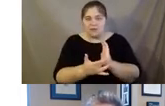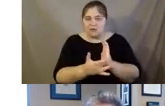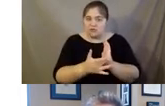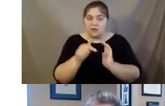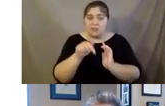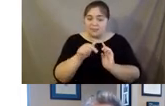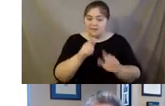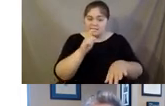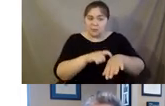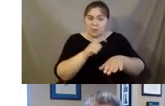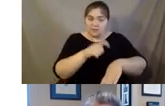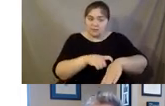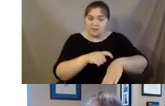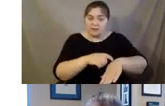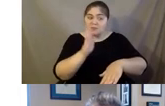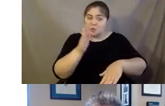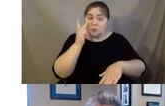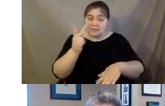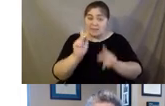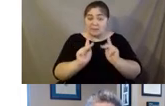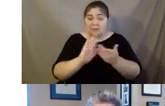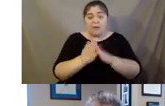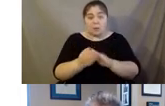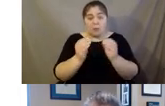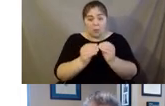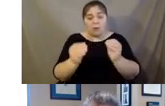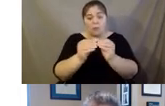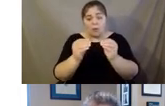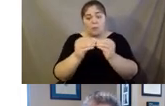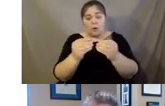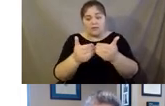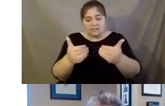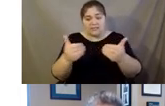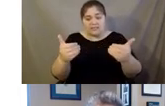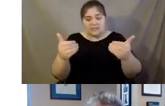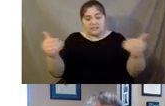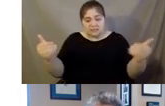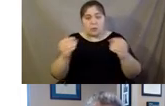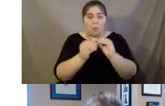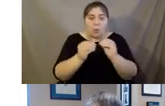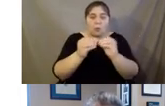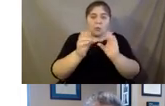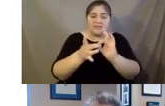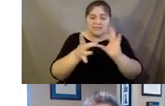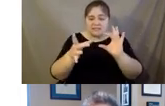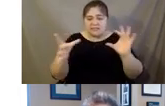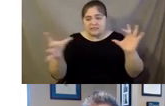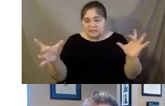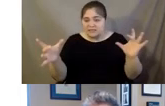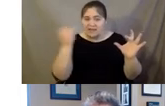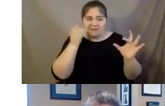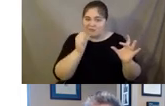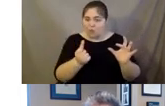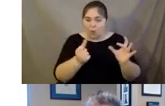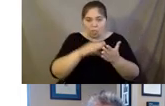a point in time where you're going to see people become more isolated and more disconnected if they don't get a handle on some of the